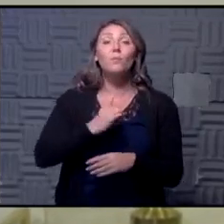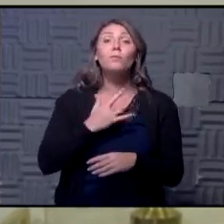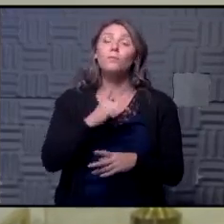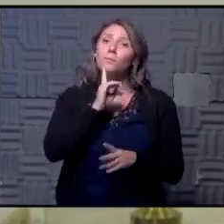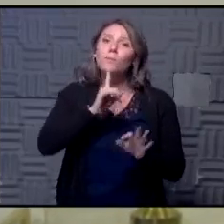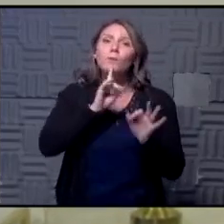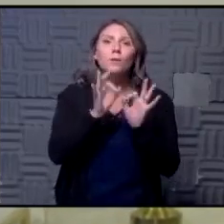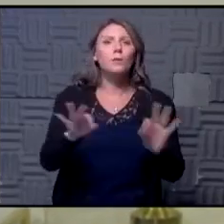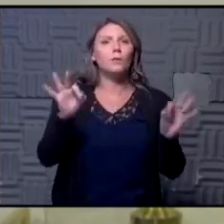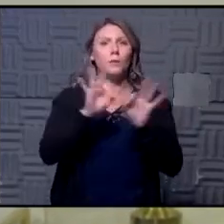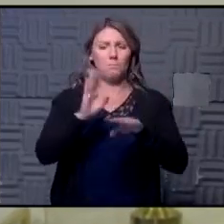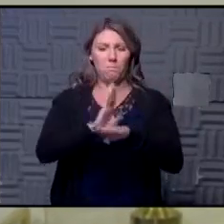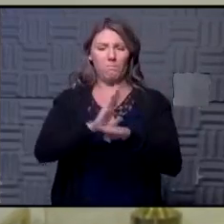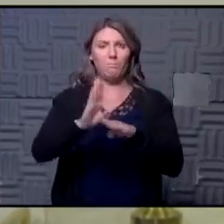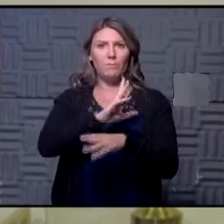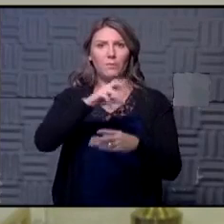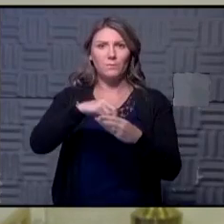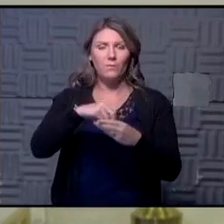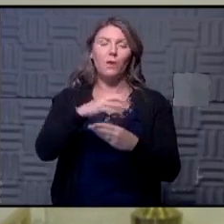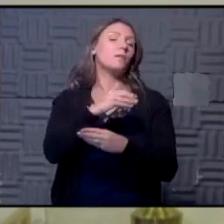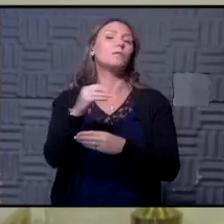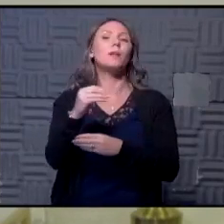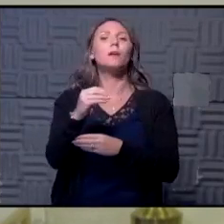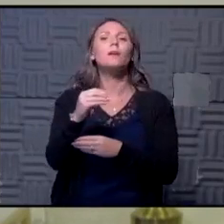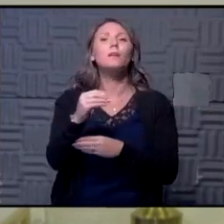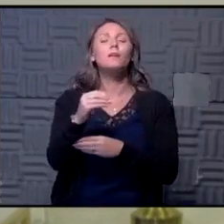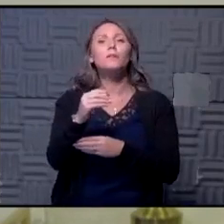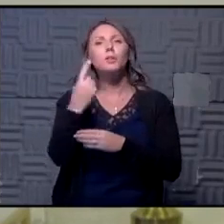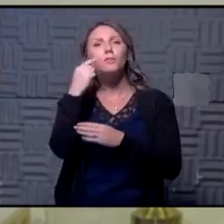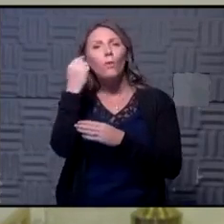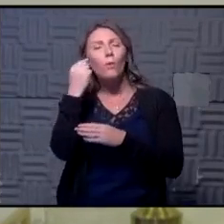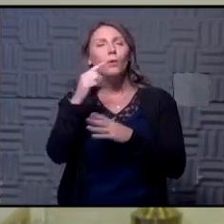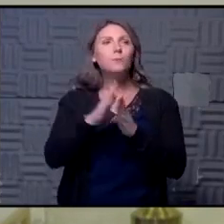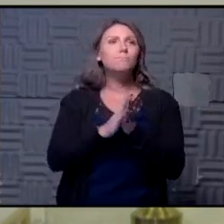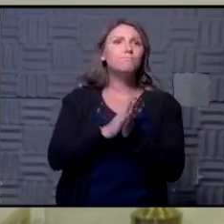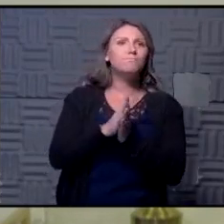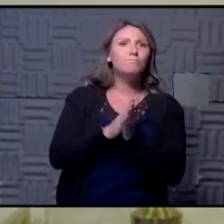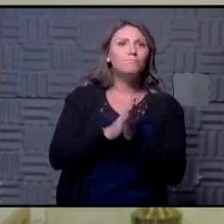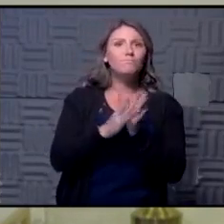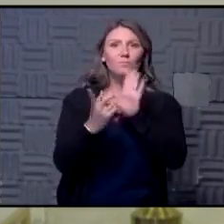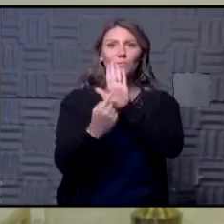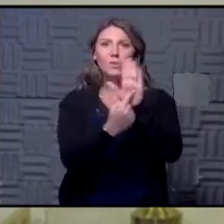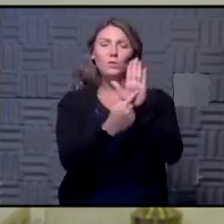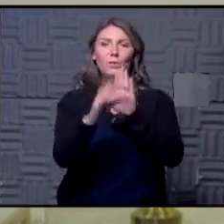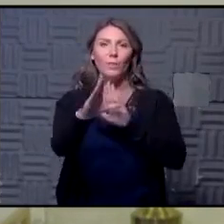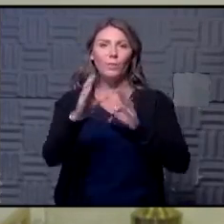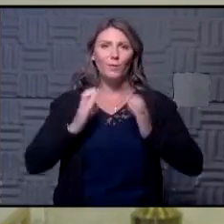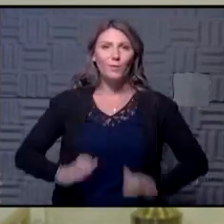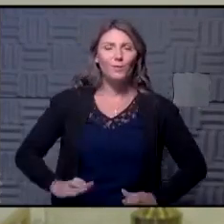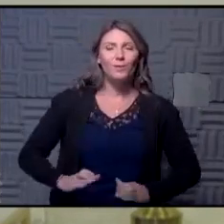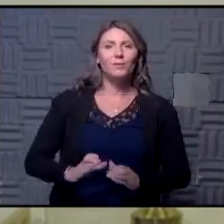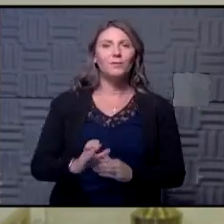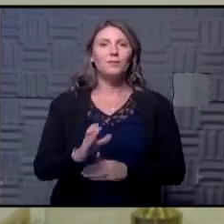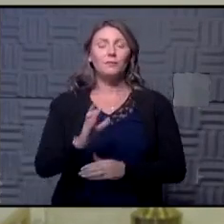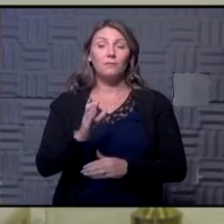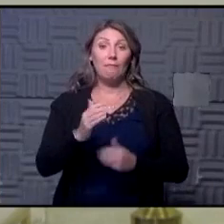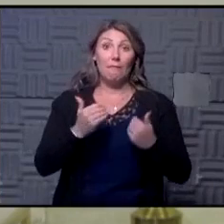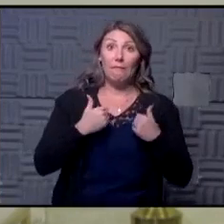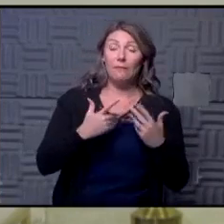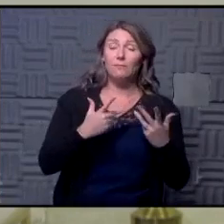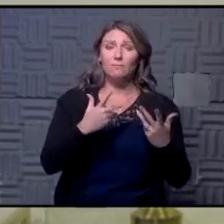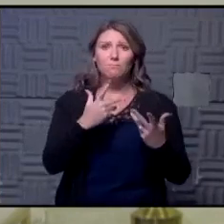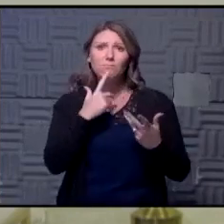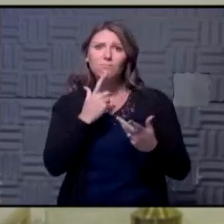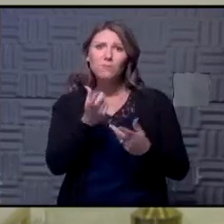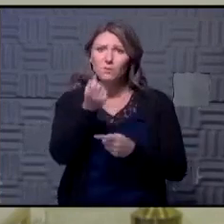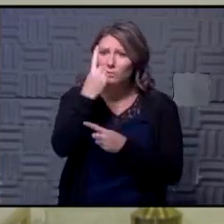important for businesses to get involved and and to show their customers that they're taking this seriously and that